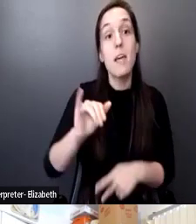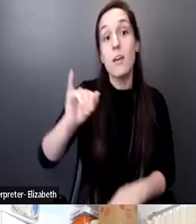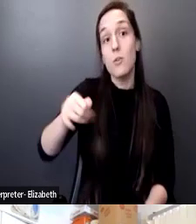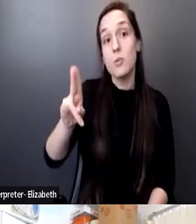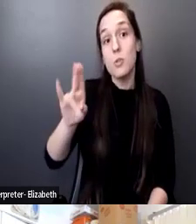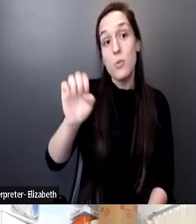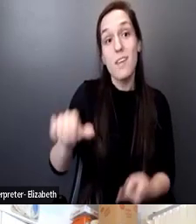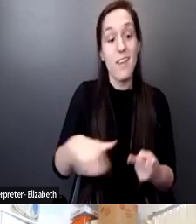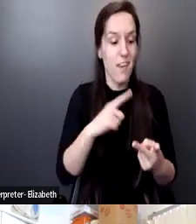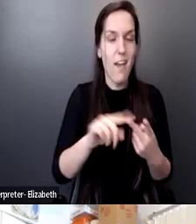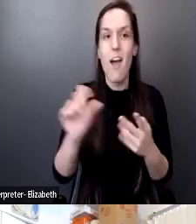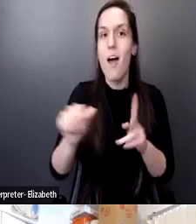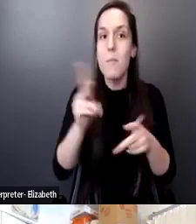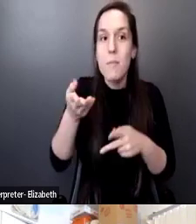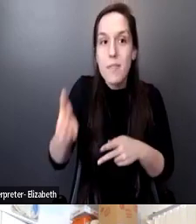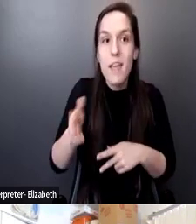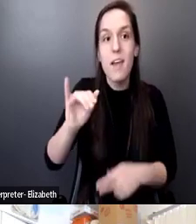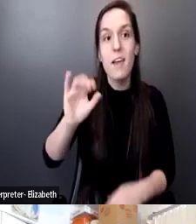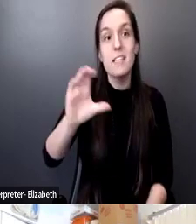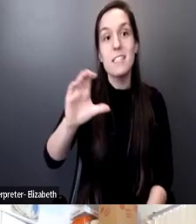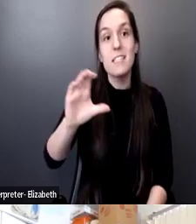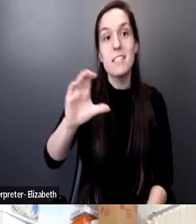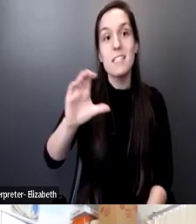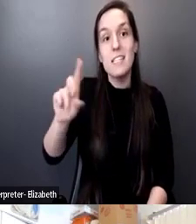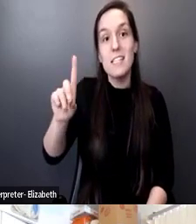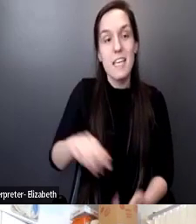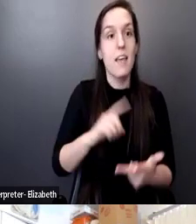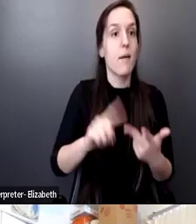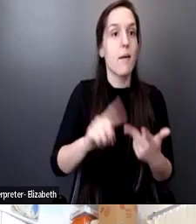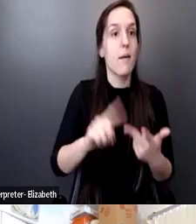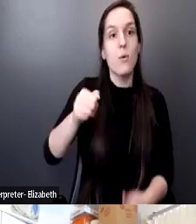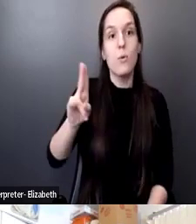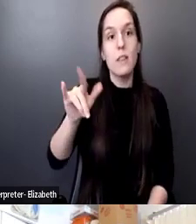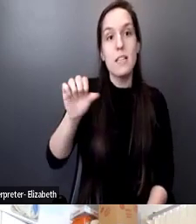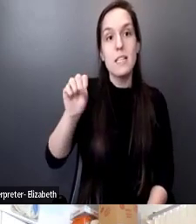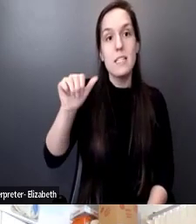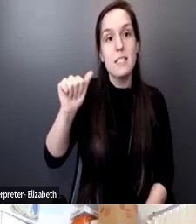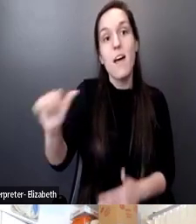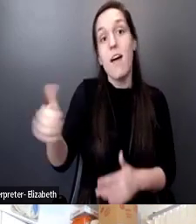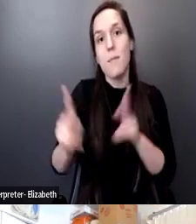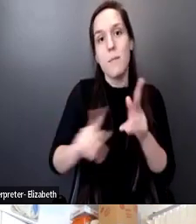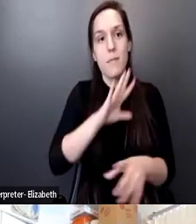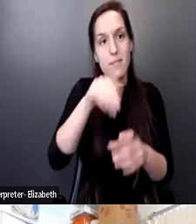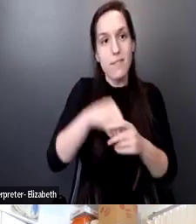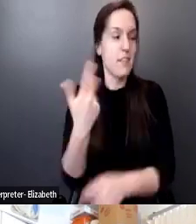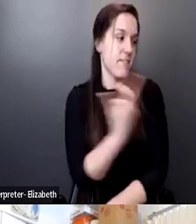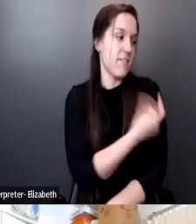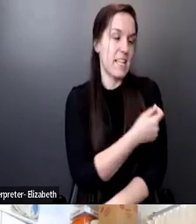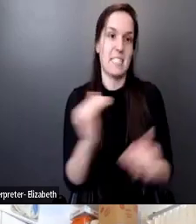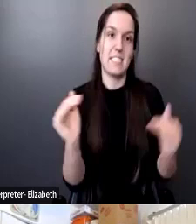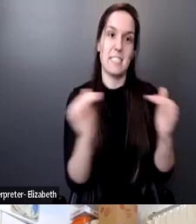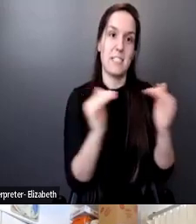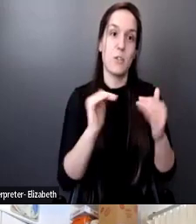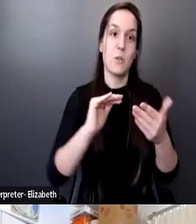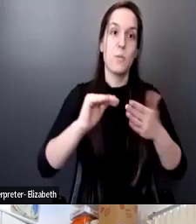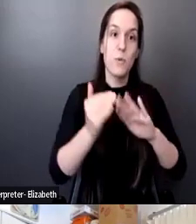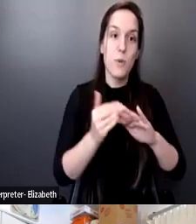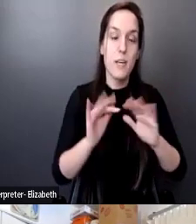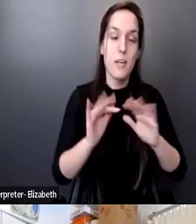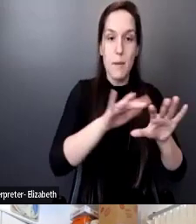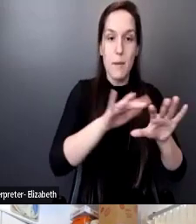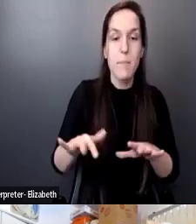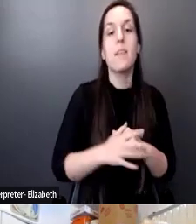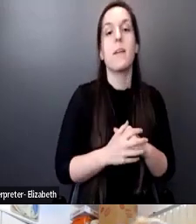CCDC, Julissa, and other folks in the vaccine equity community. And I've gotten to do some really interesting work